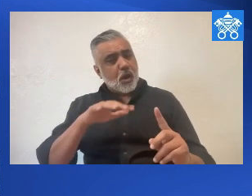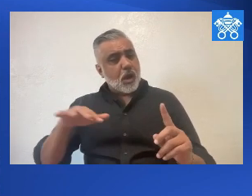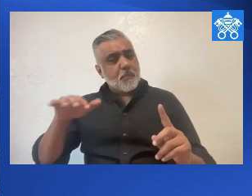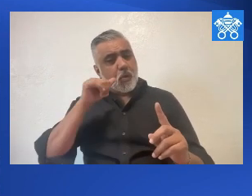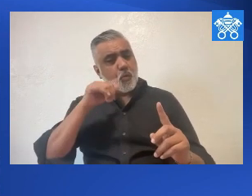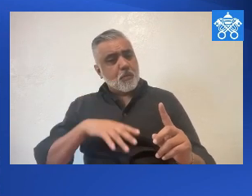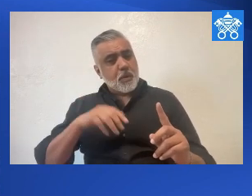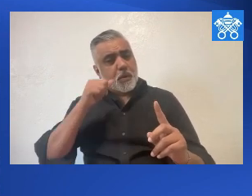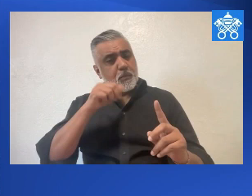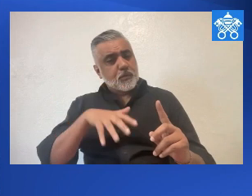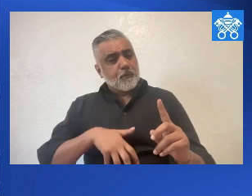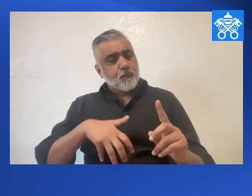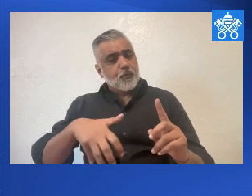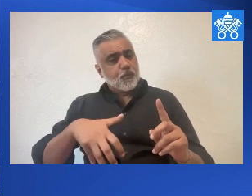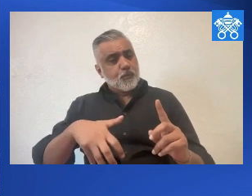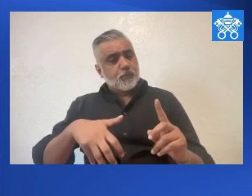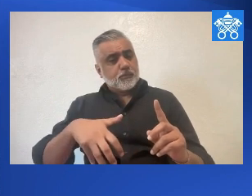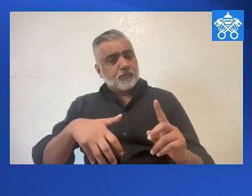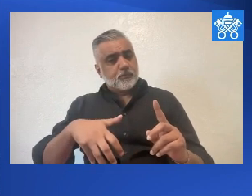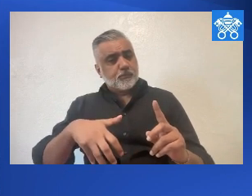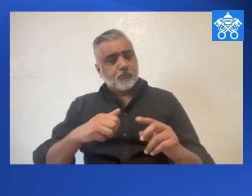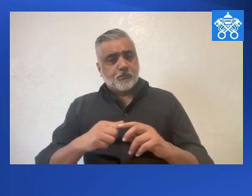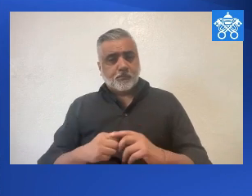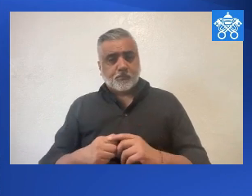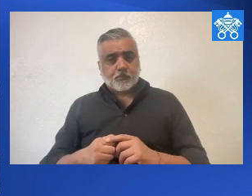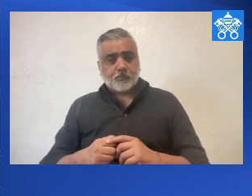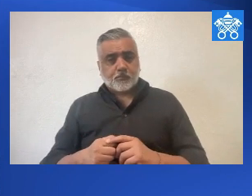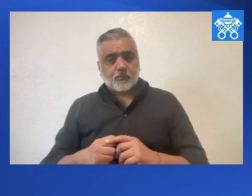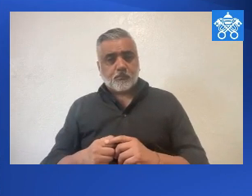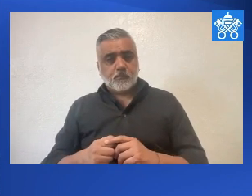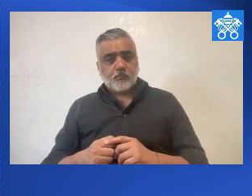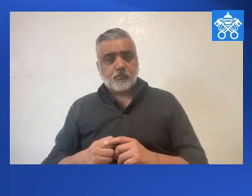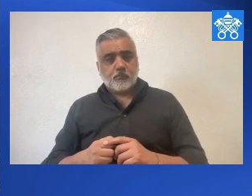Blessed are you among women and blessed is the fruit of your womb.